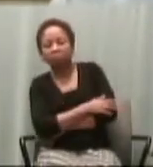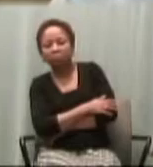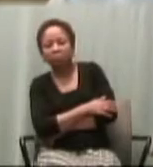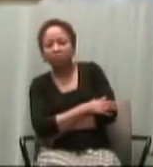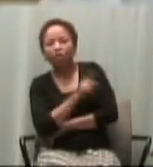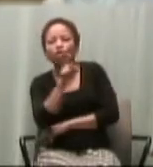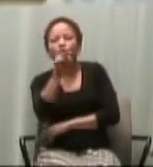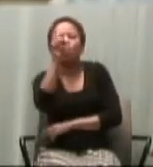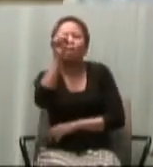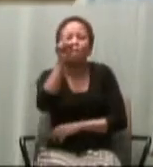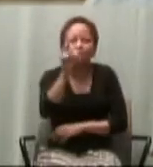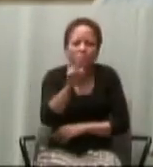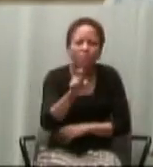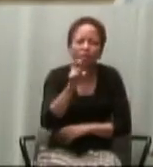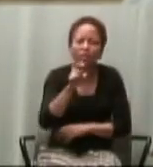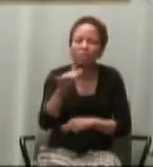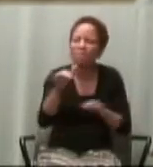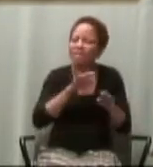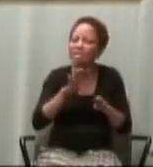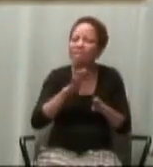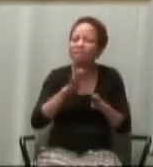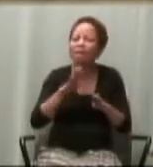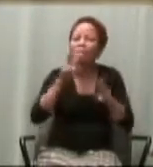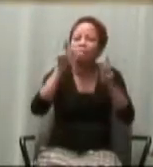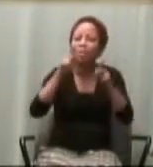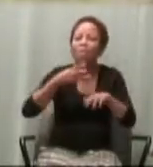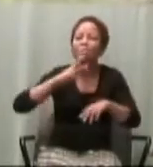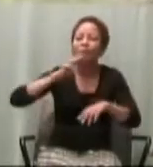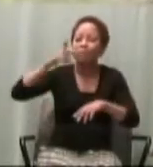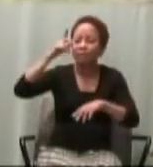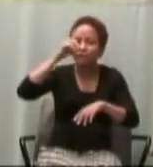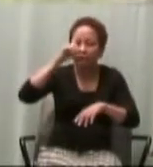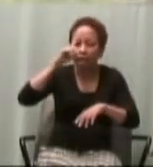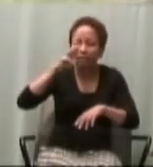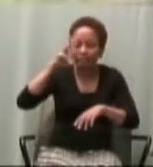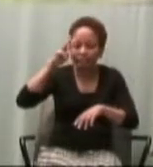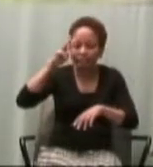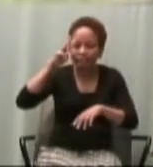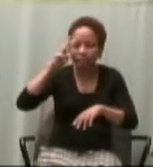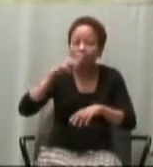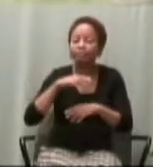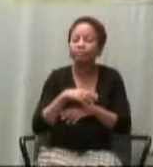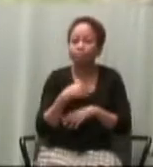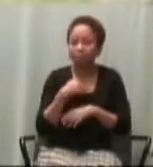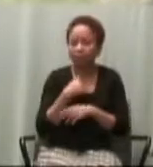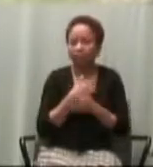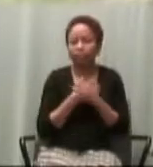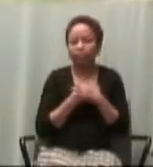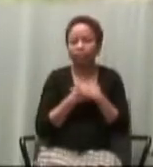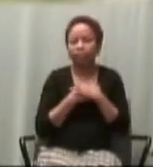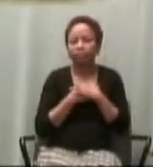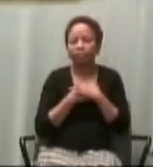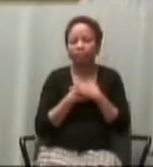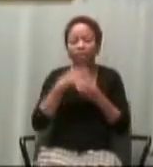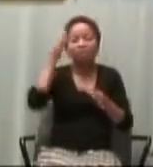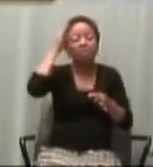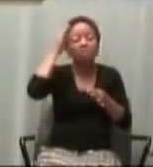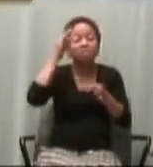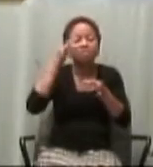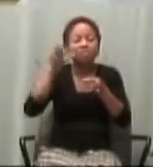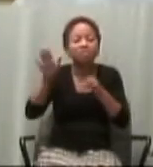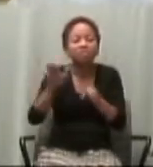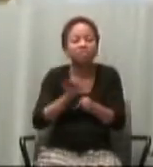integrity in personal and public life fidelity in